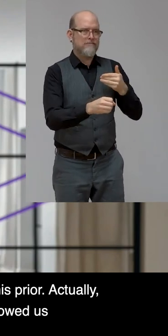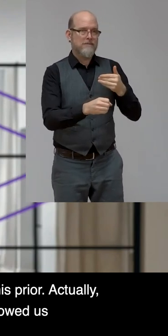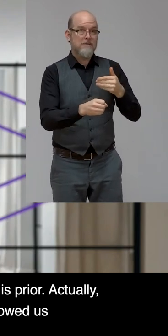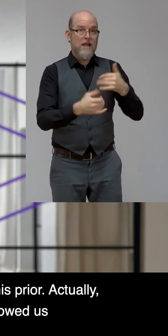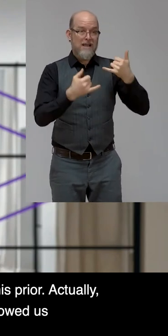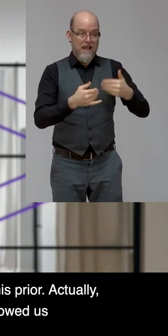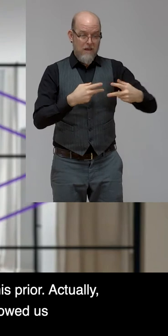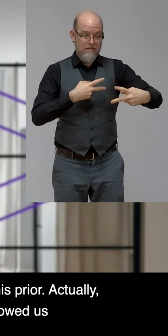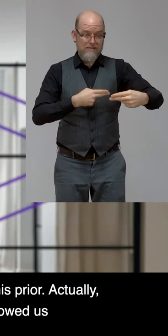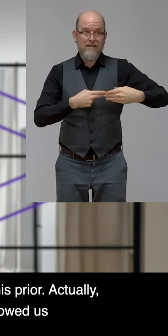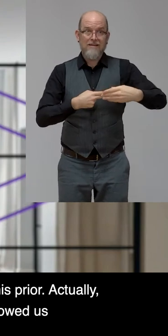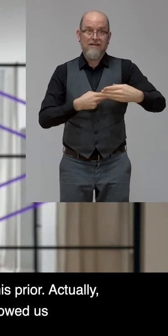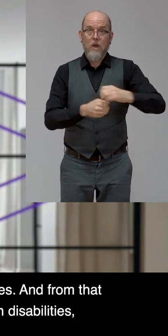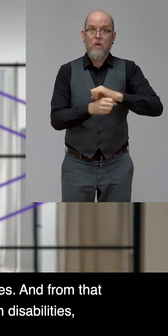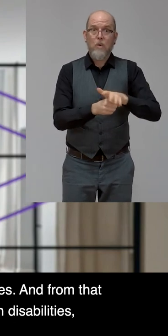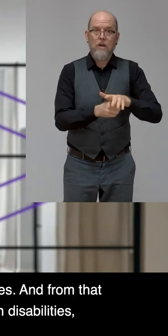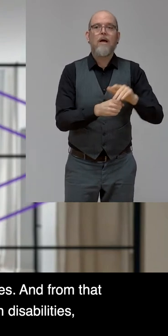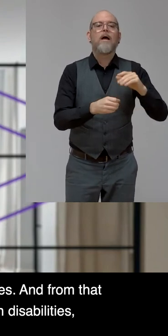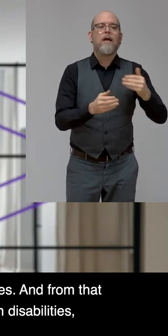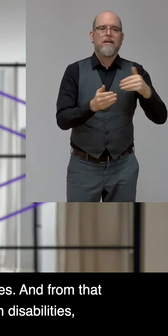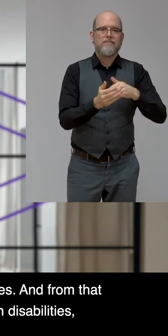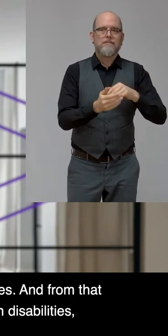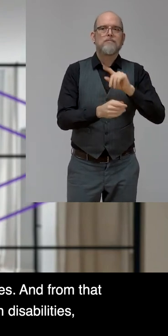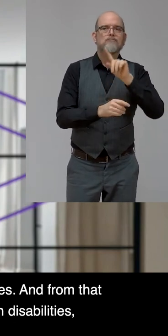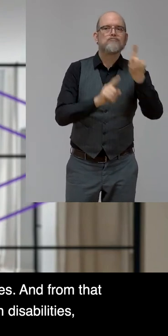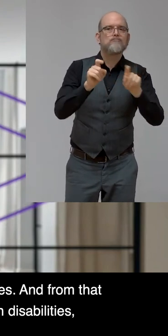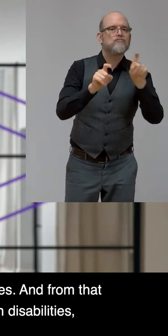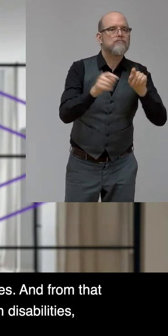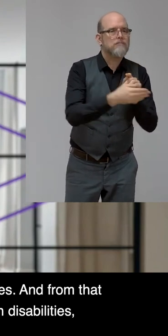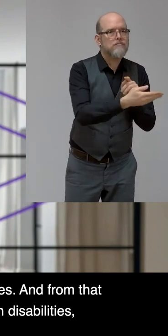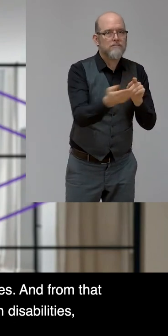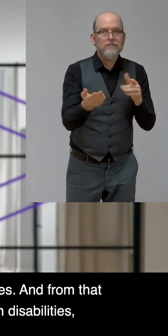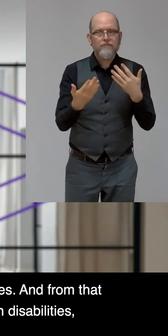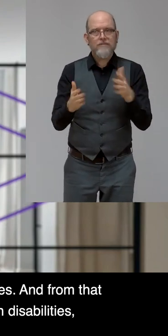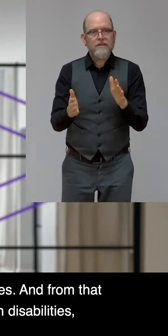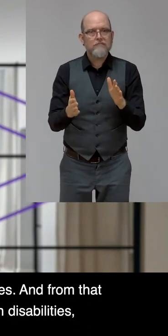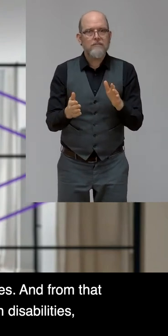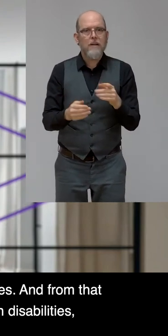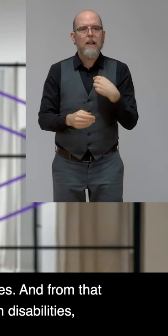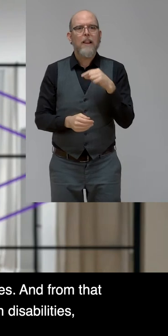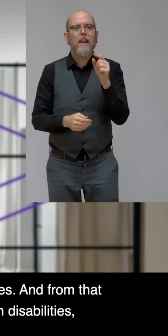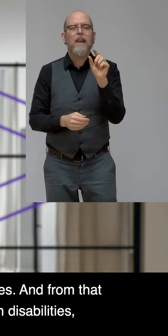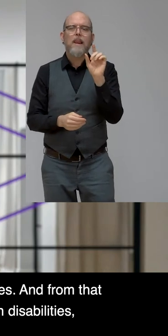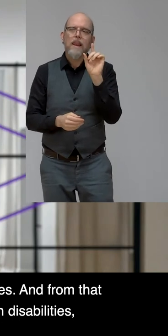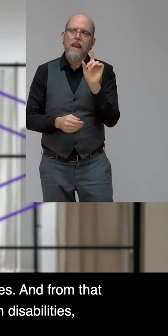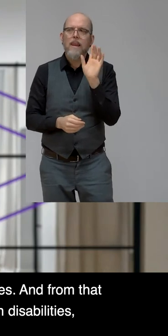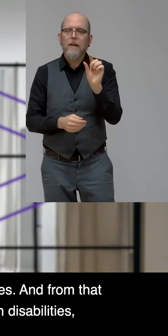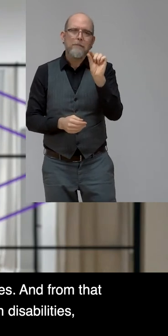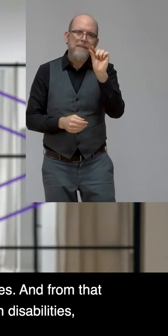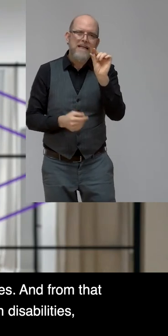ran that allowed us to slice two responses specific to employees with disabilities.